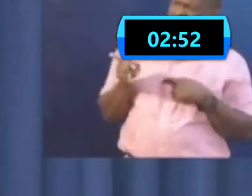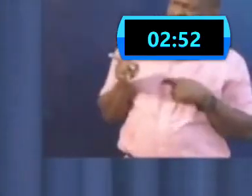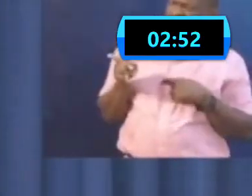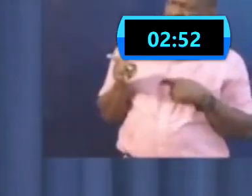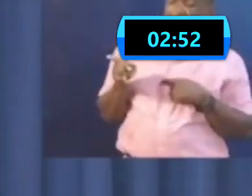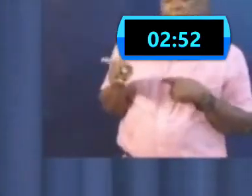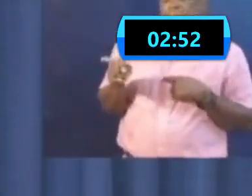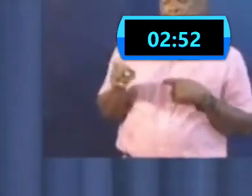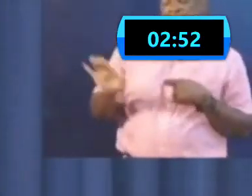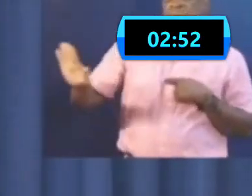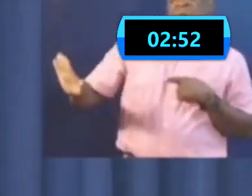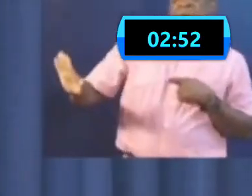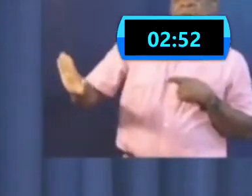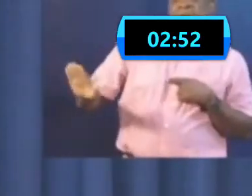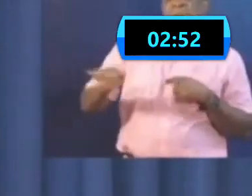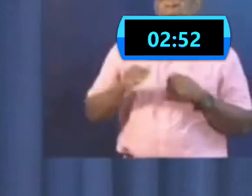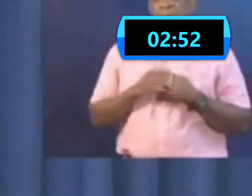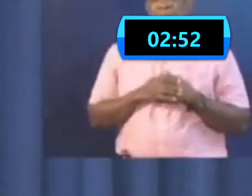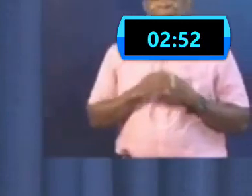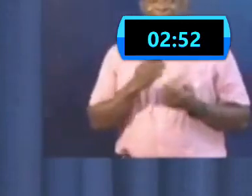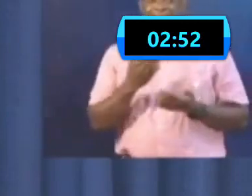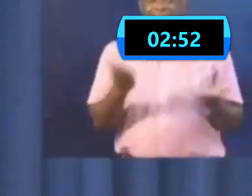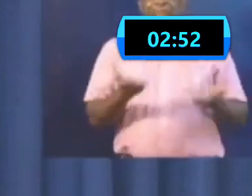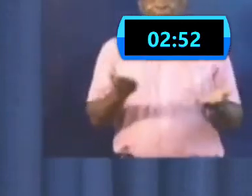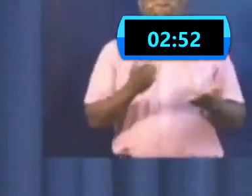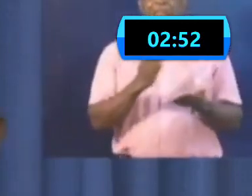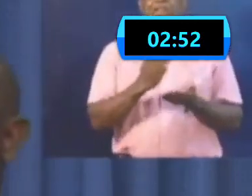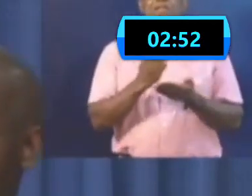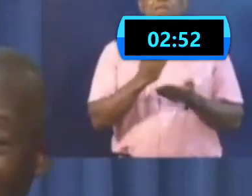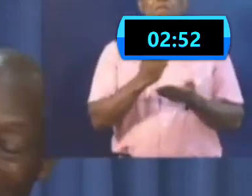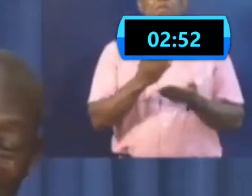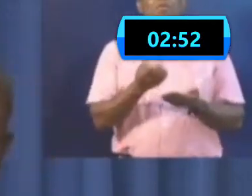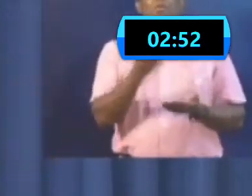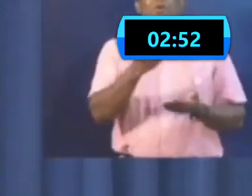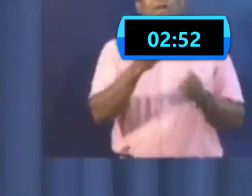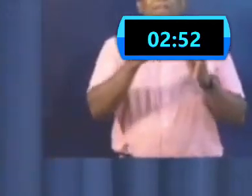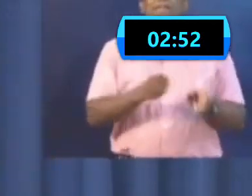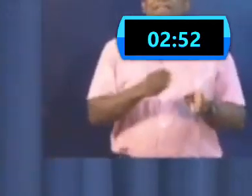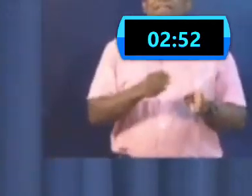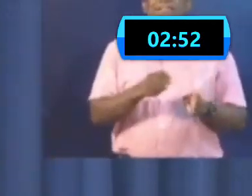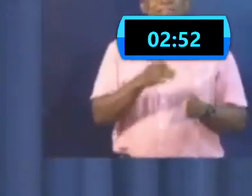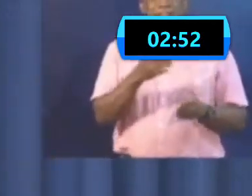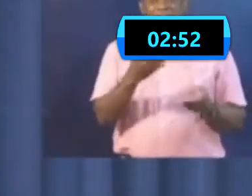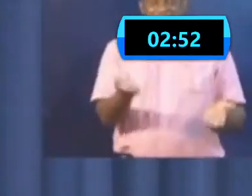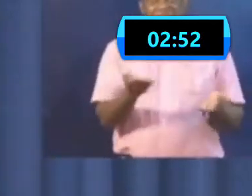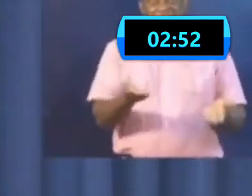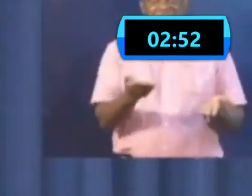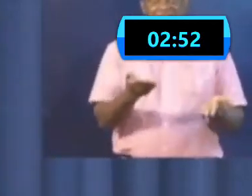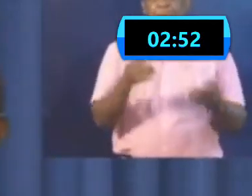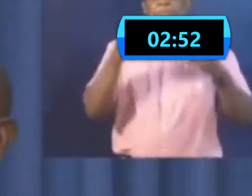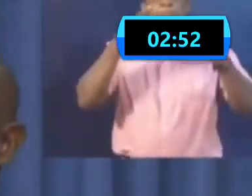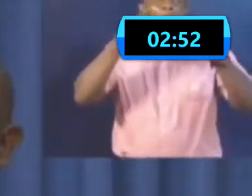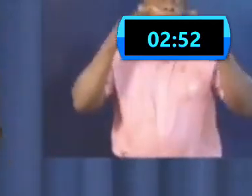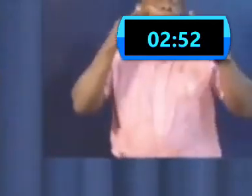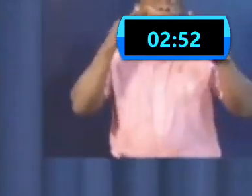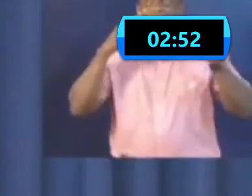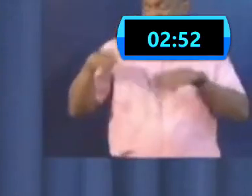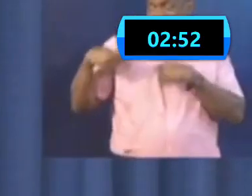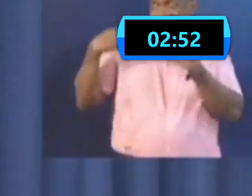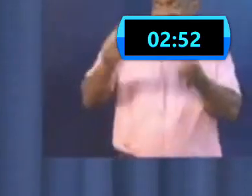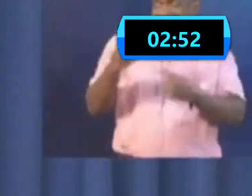response. And I remember in this very room, one reporter used to wear his mask from day one.